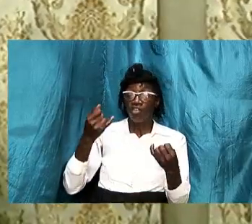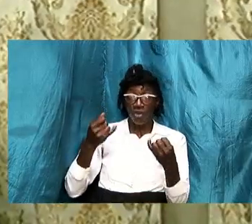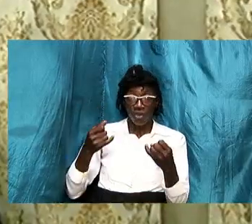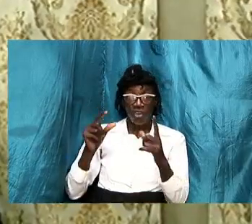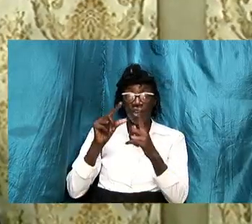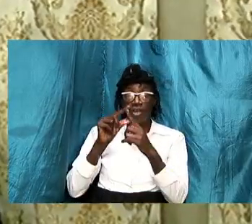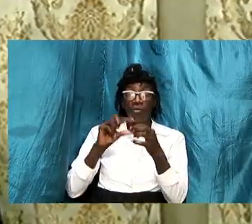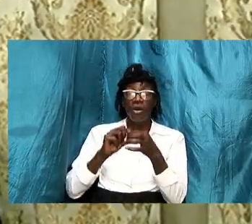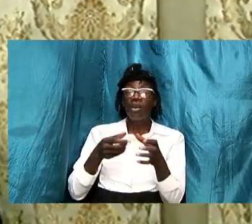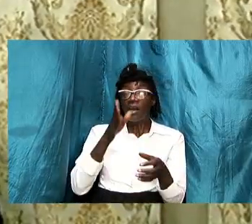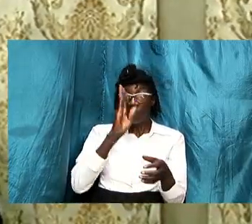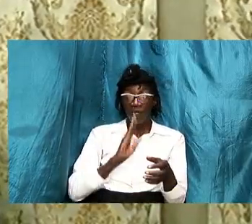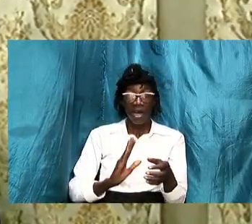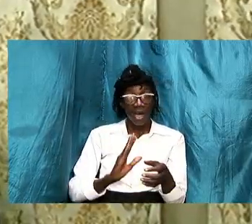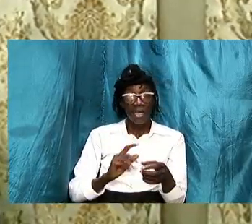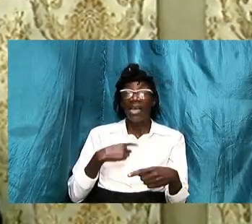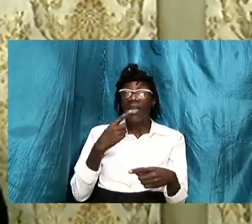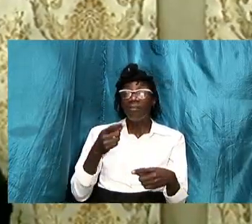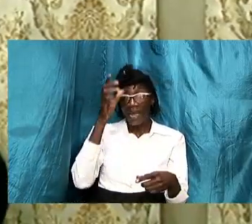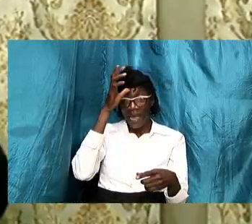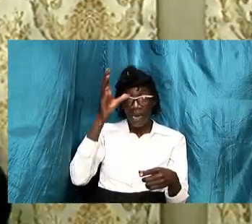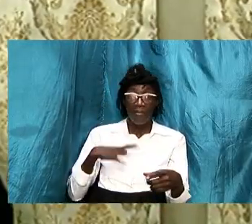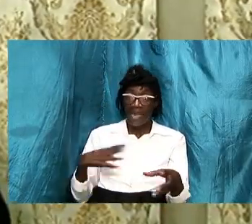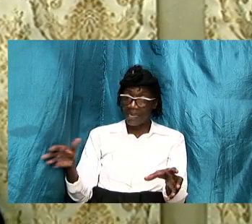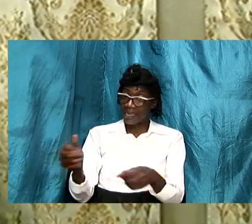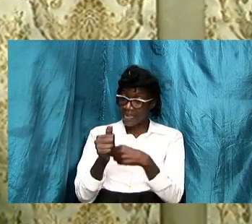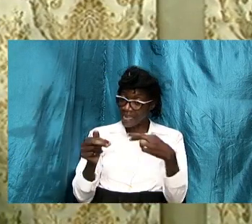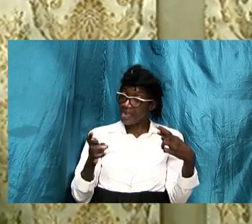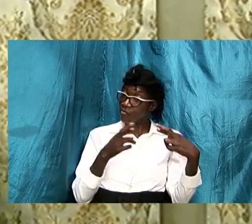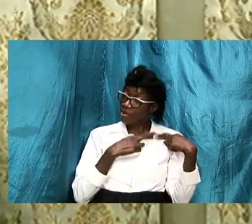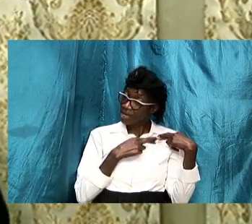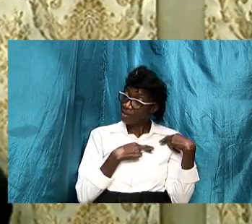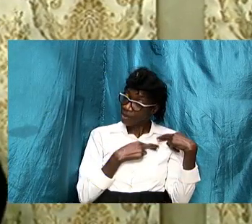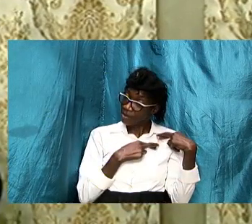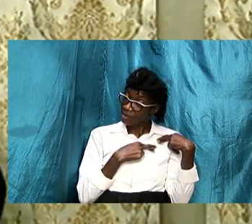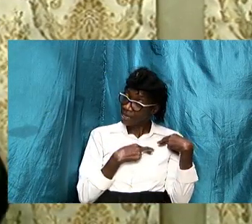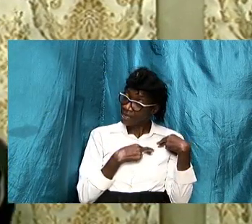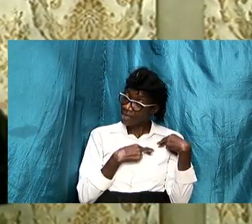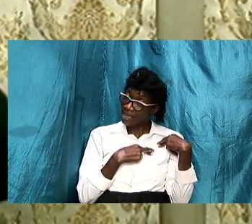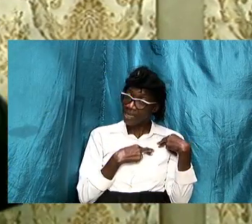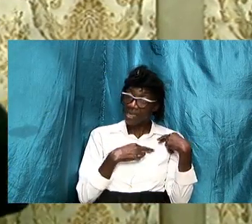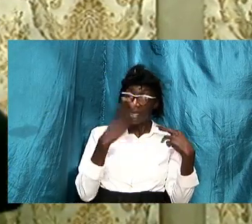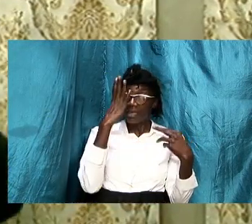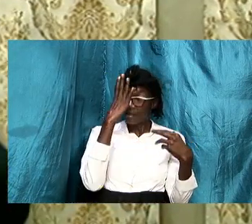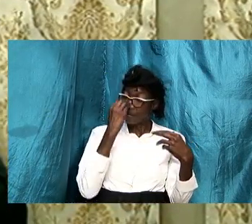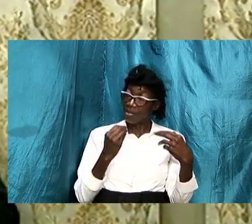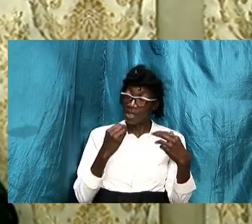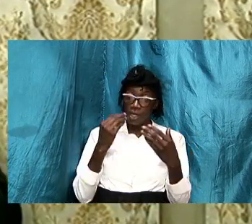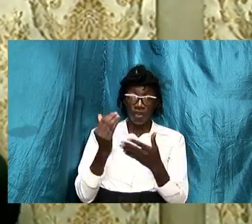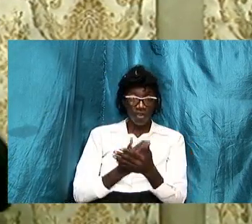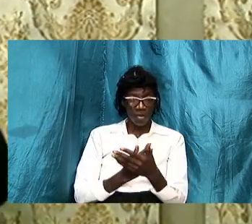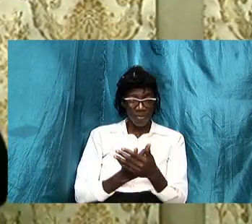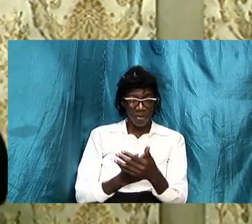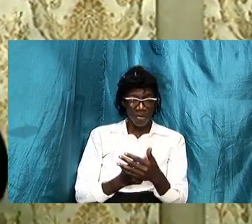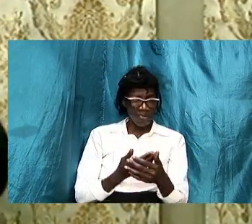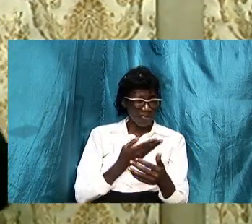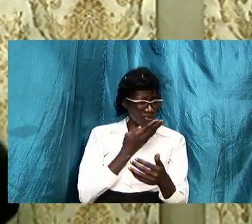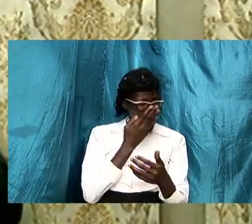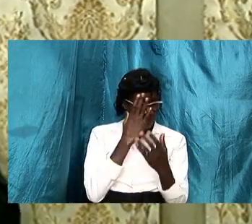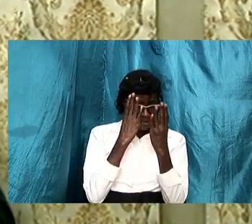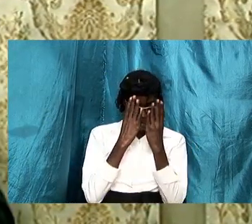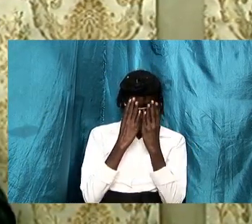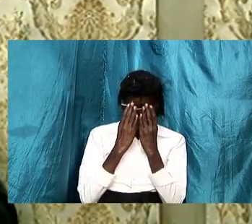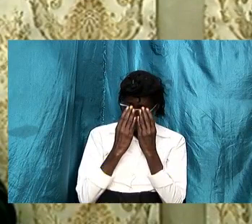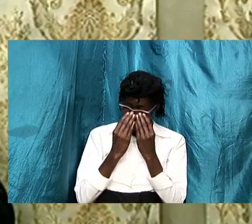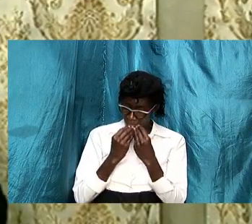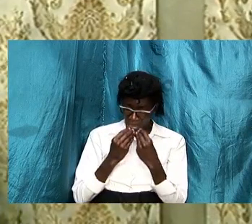men to take their responsibilities seriously and challenge them and there are some that were an embarrassment to men and i call it